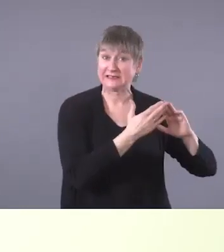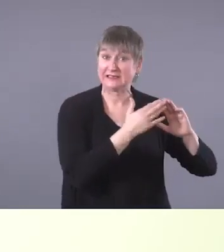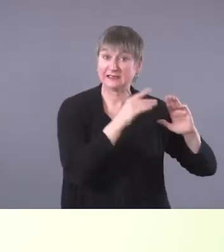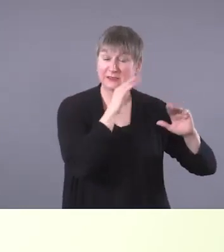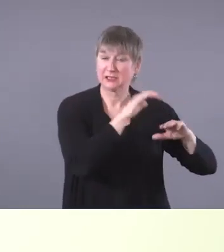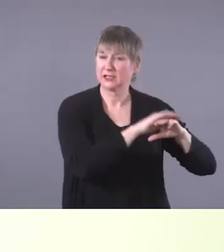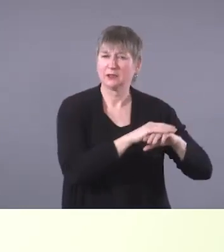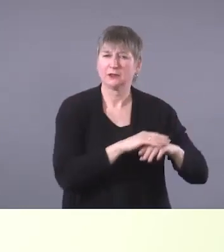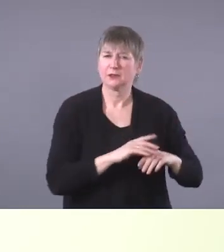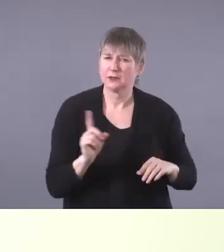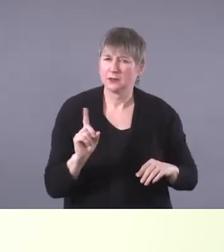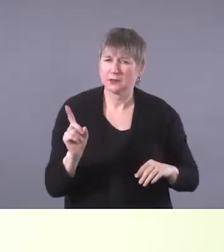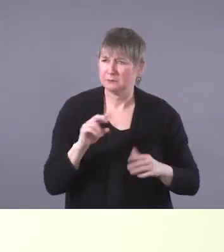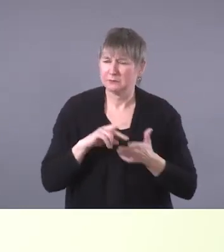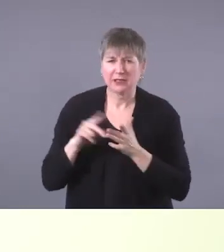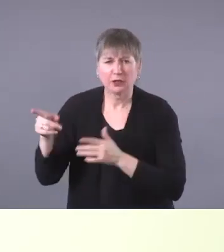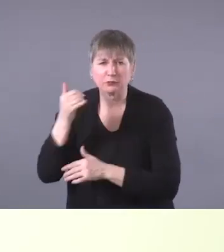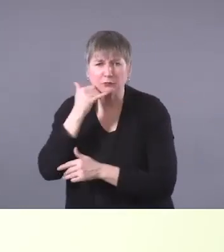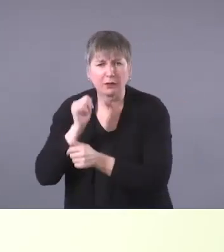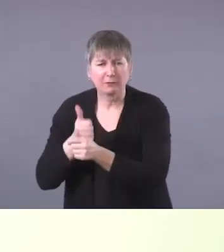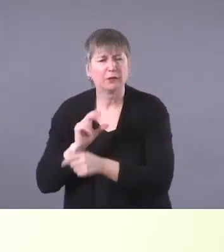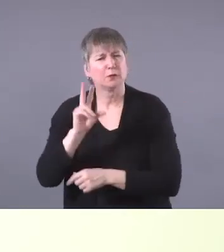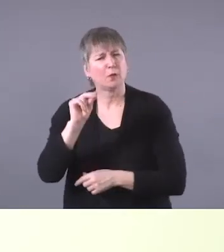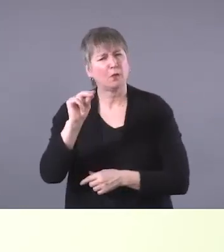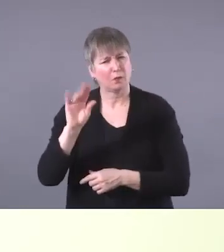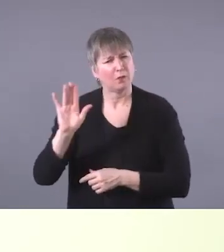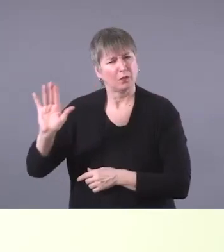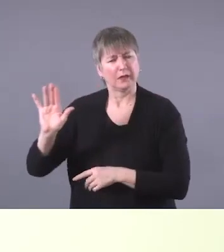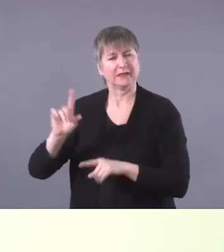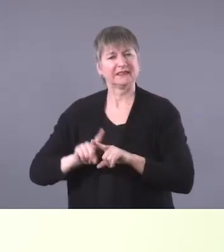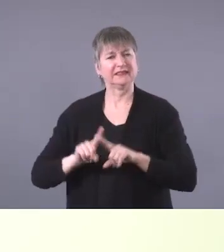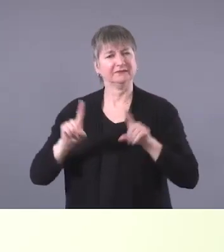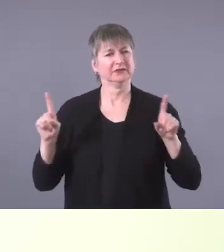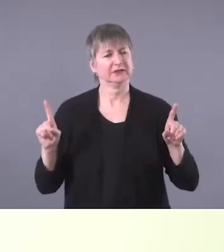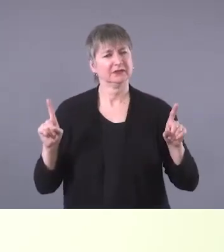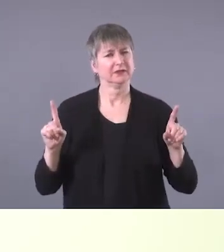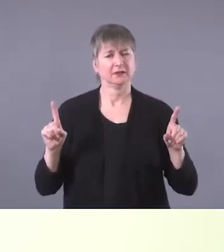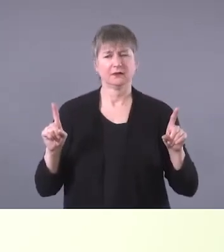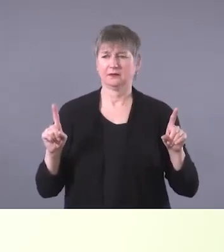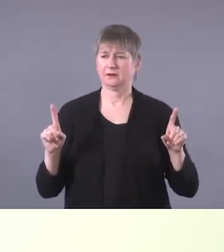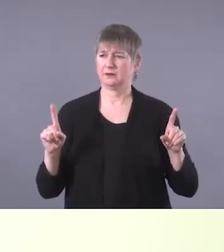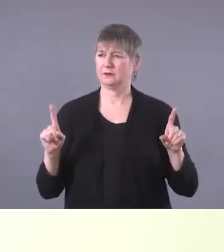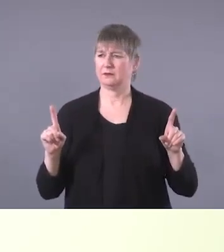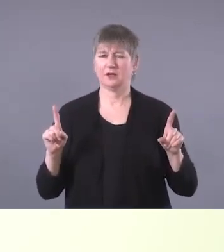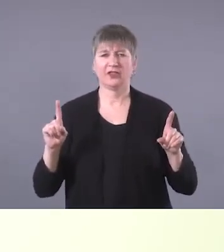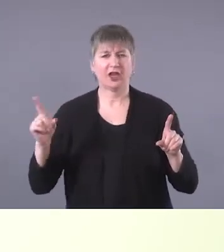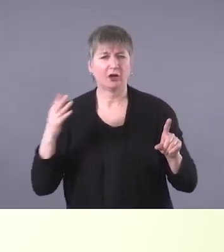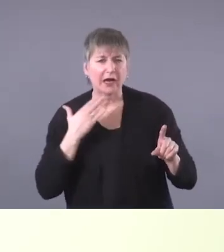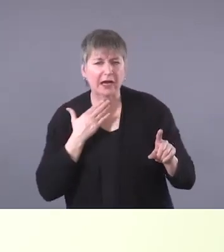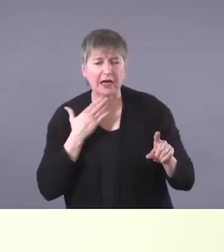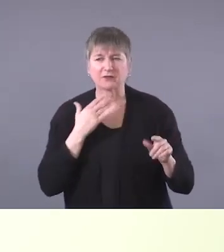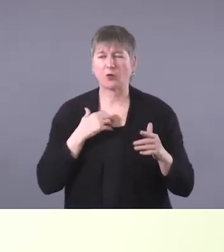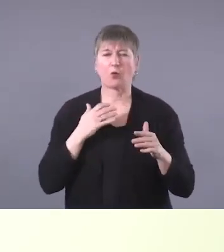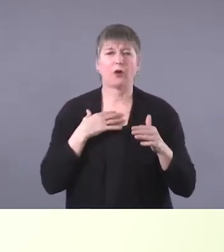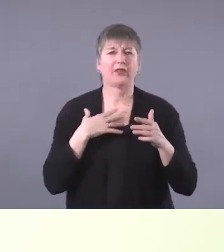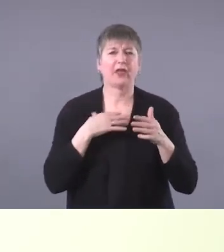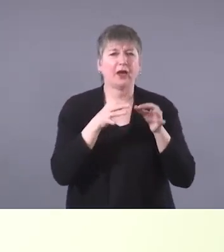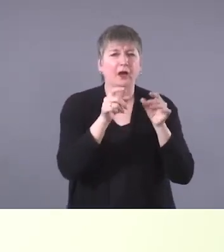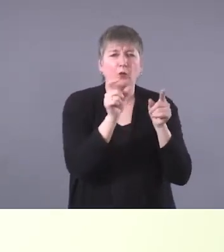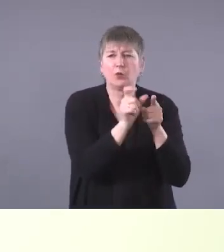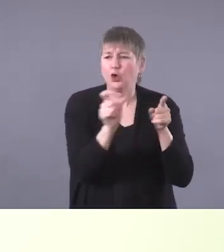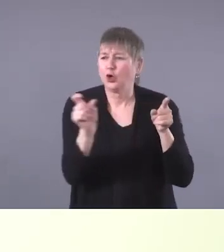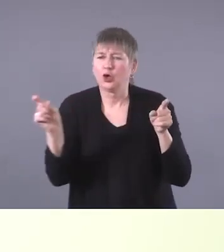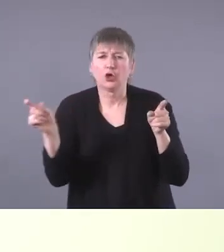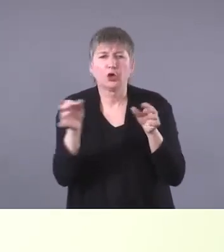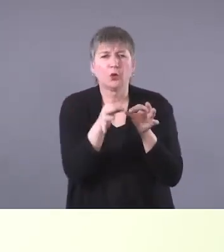speaking to somebody that they're, they're different, um, you know, like their, their, their accent or their grammatical patterns aren't